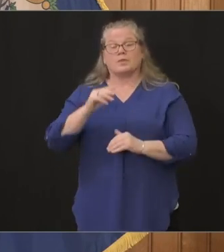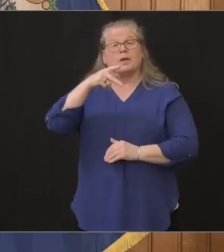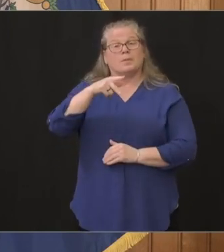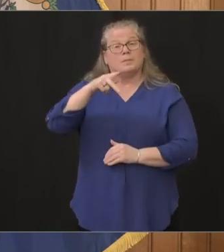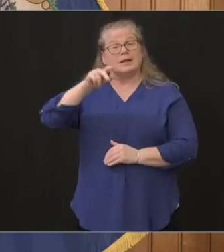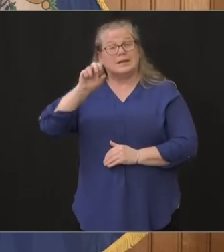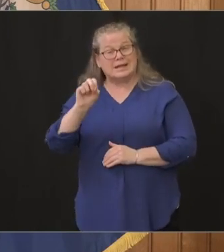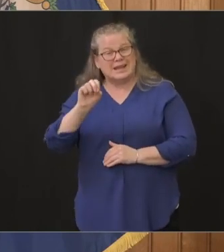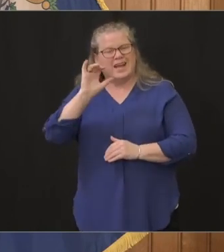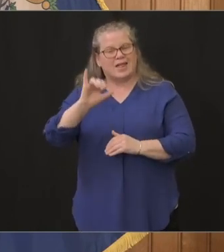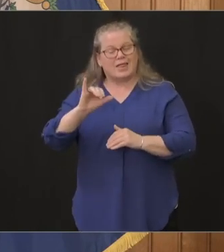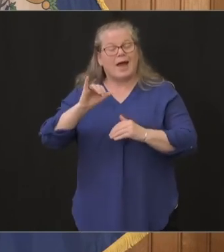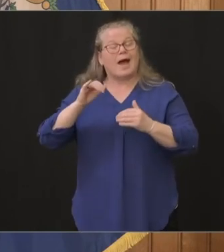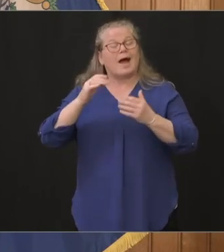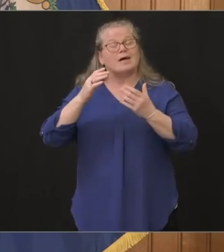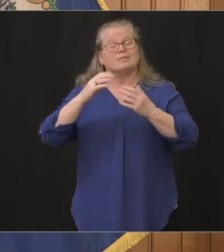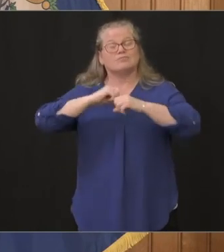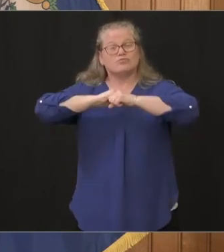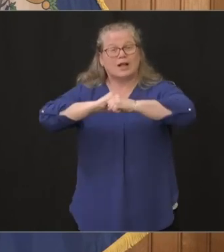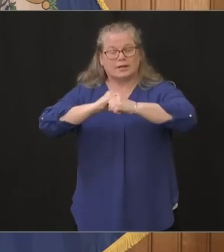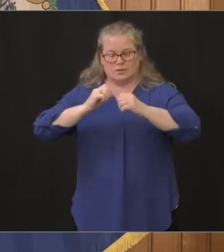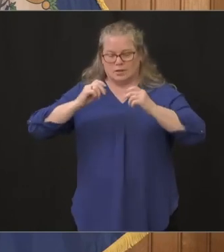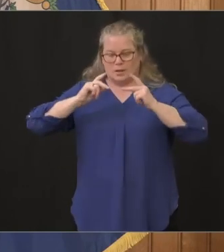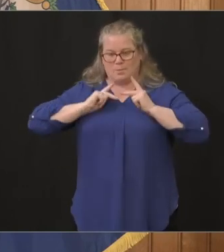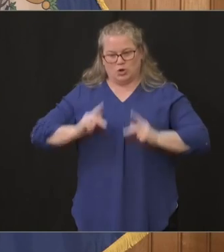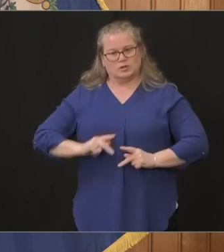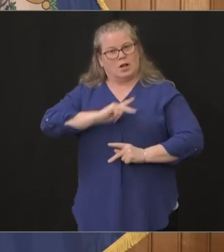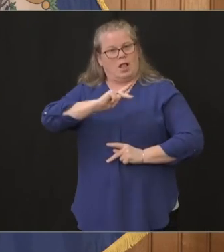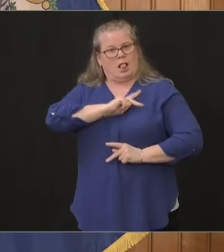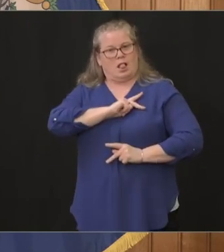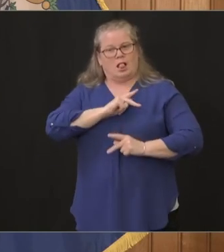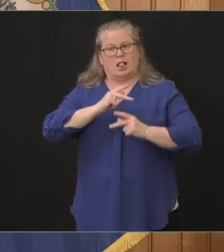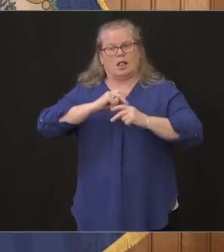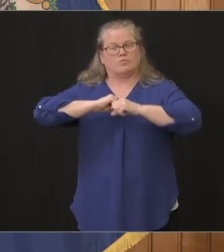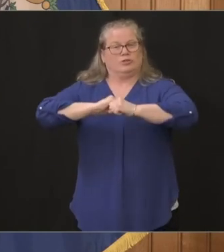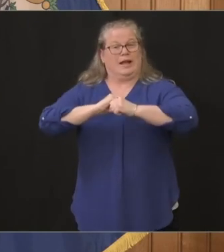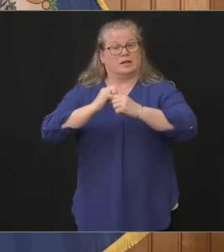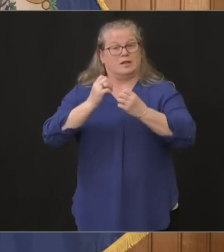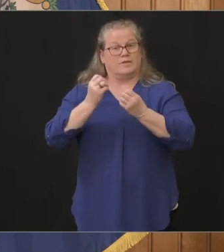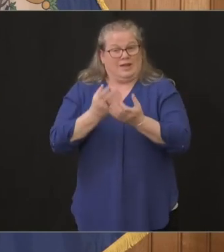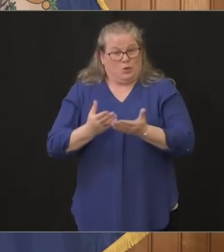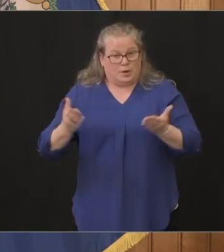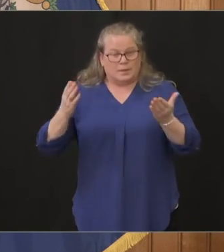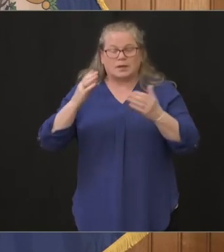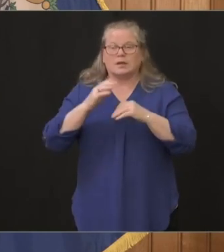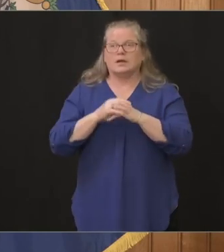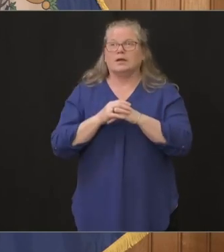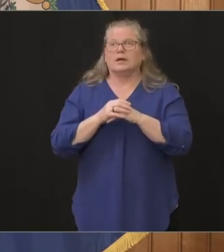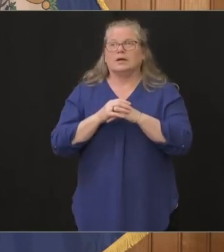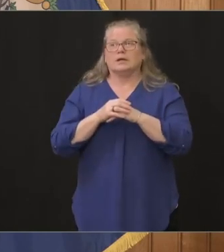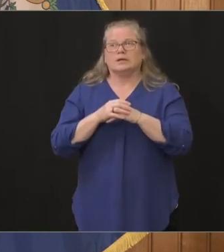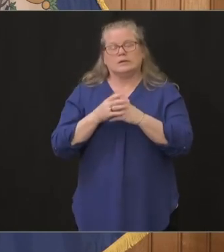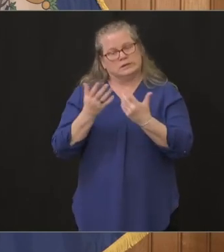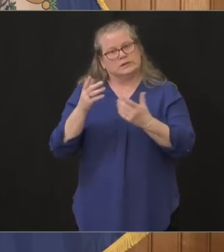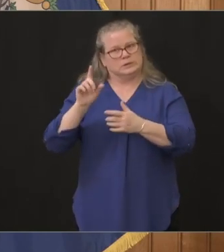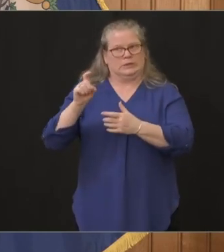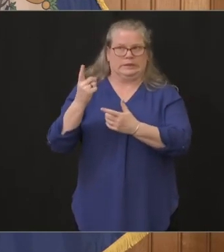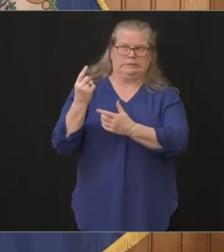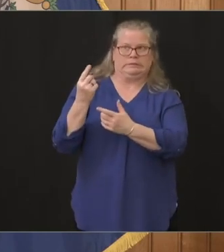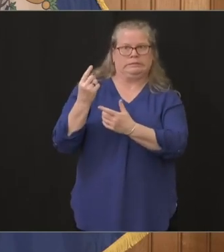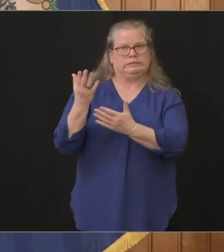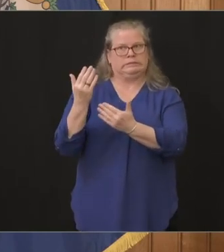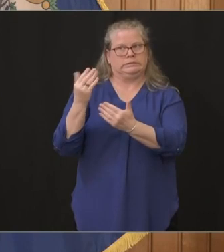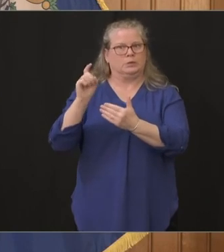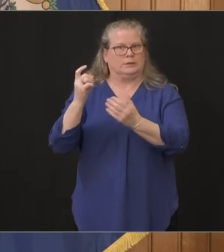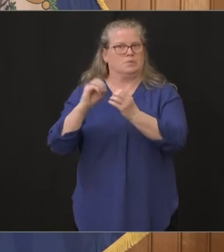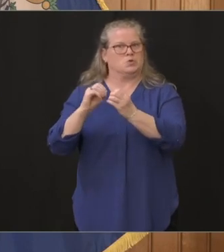maybe it showed me the equipment as well you know Josh can tell you that a lot of equipment was scheduled to arrive